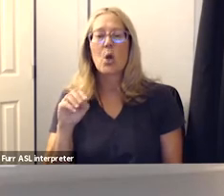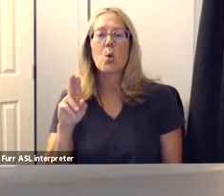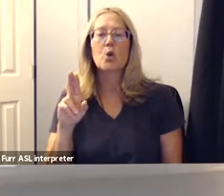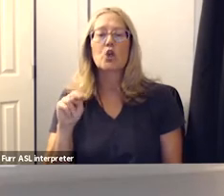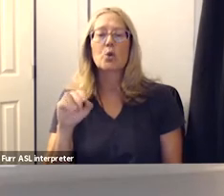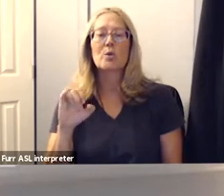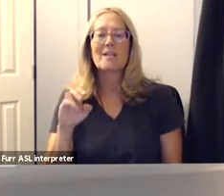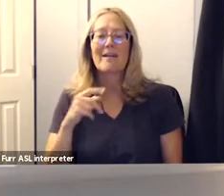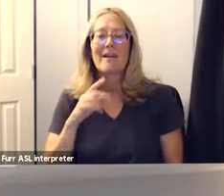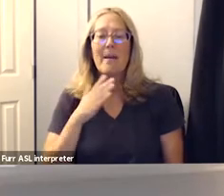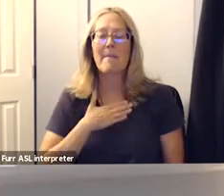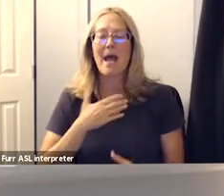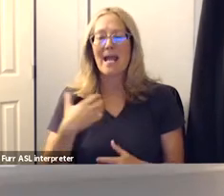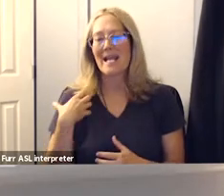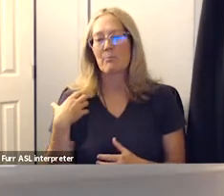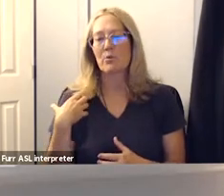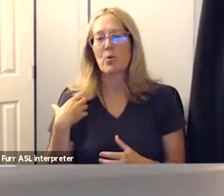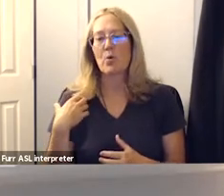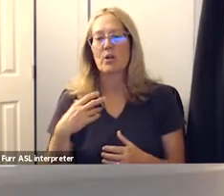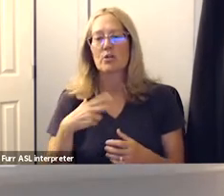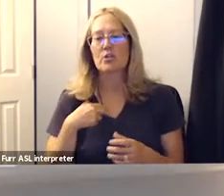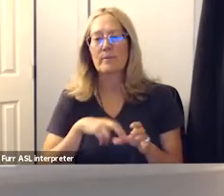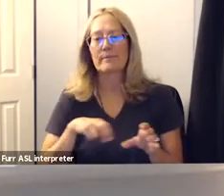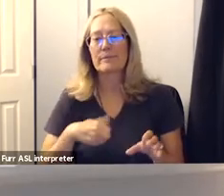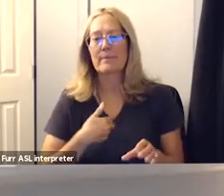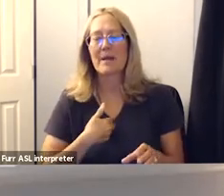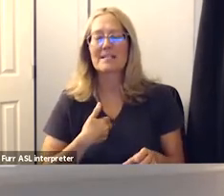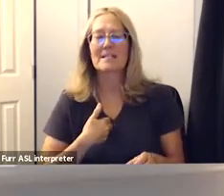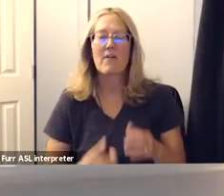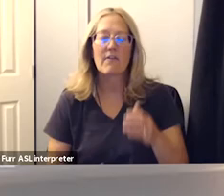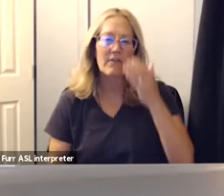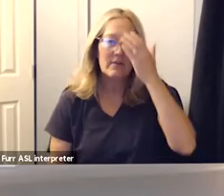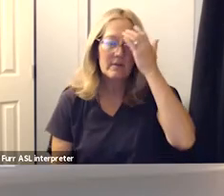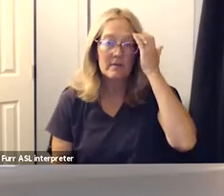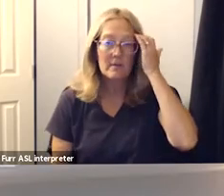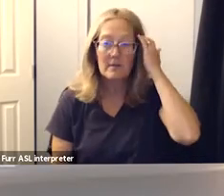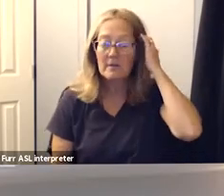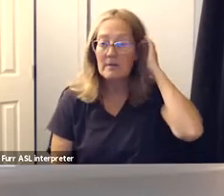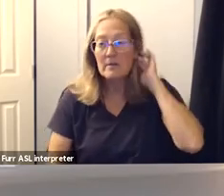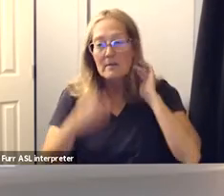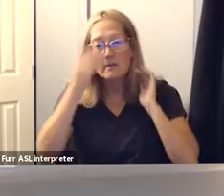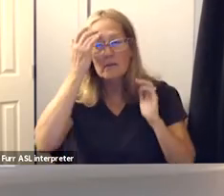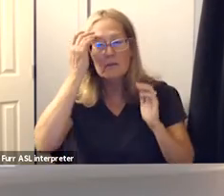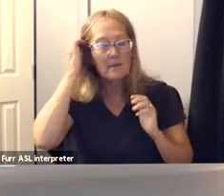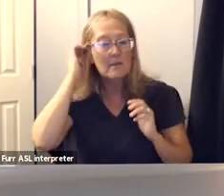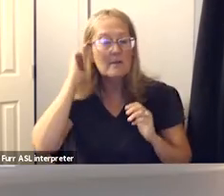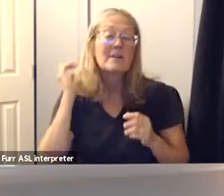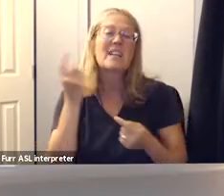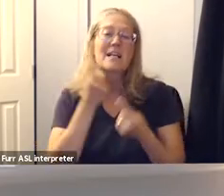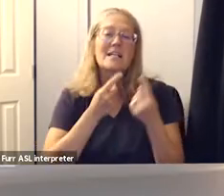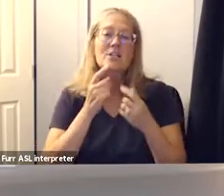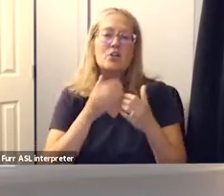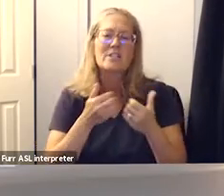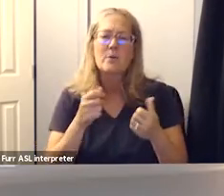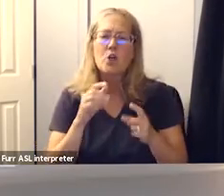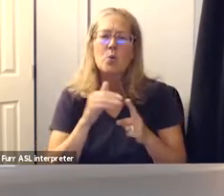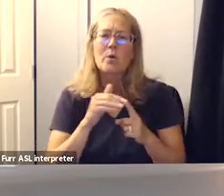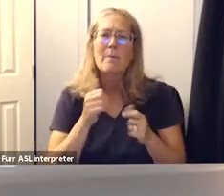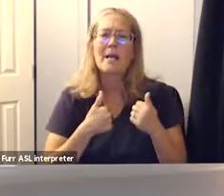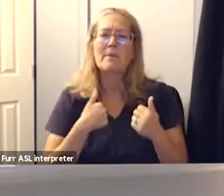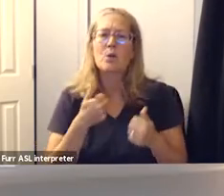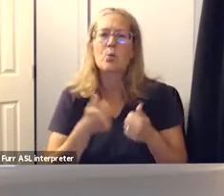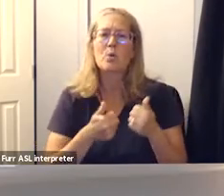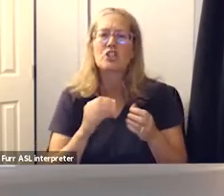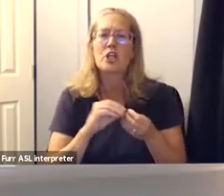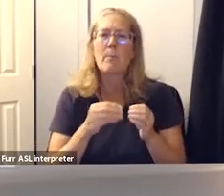so i i'd like to pull that out of the consent agenda to be considered separately can you remind me which number that is